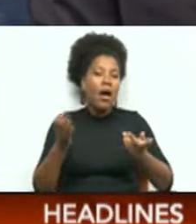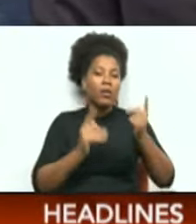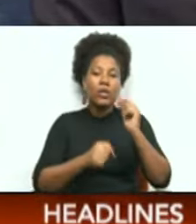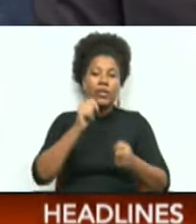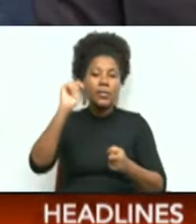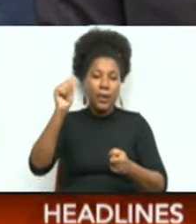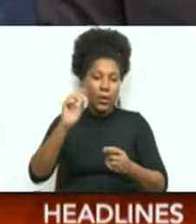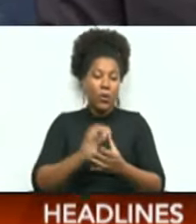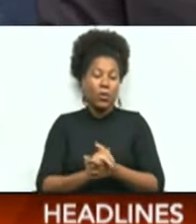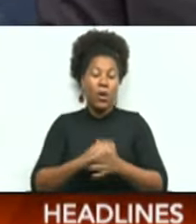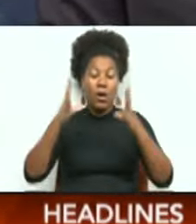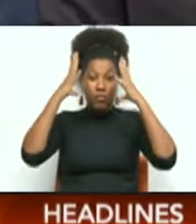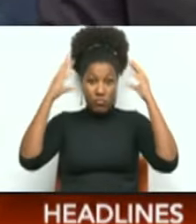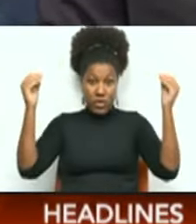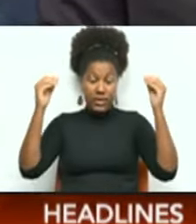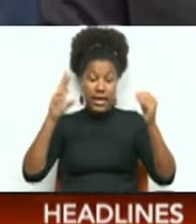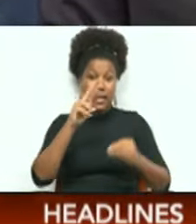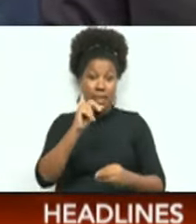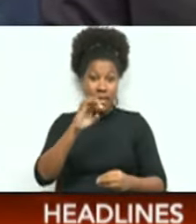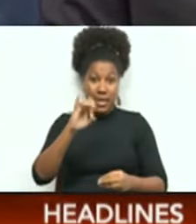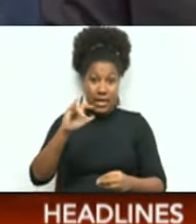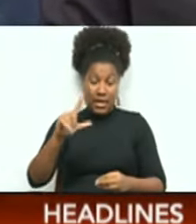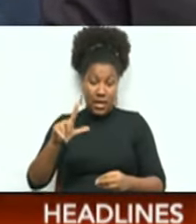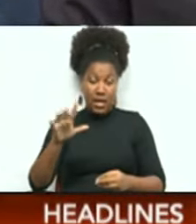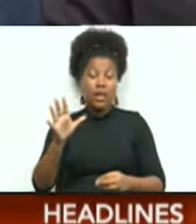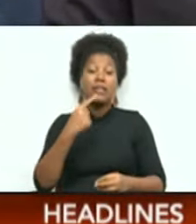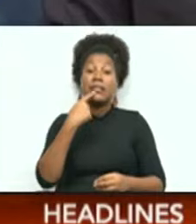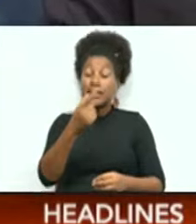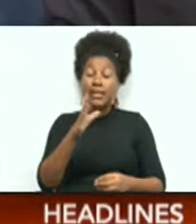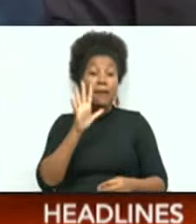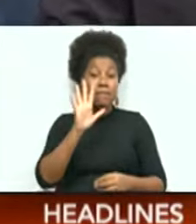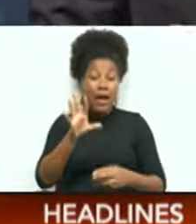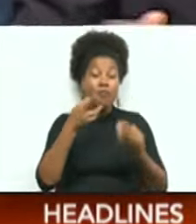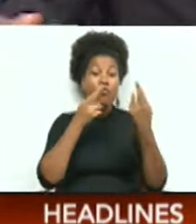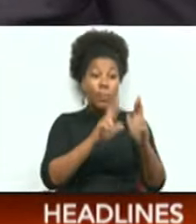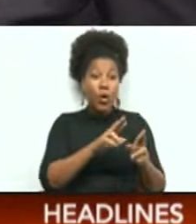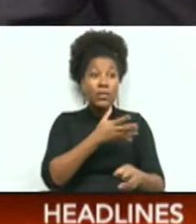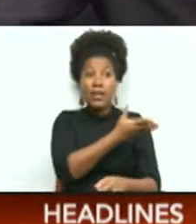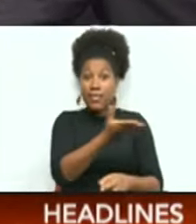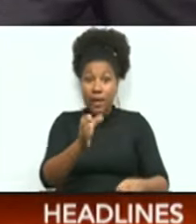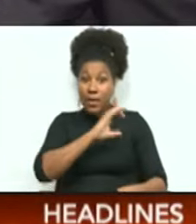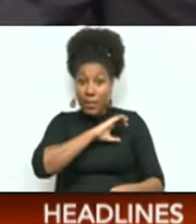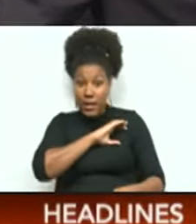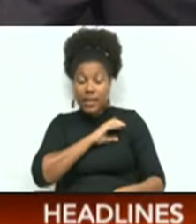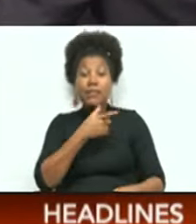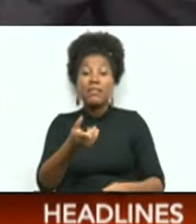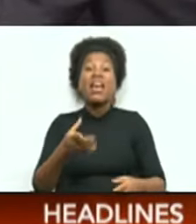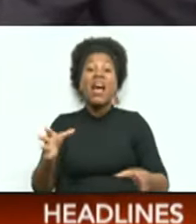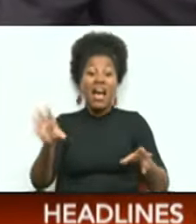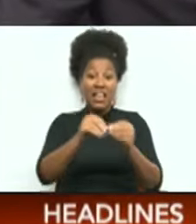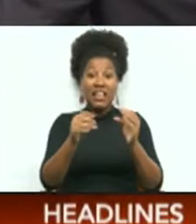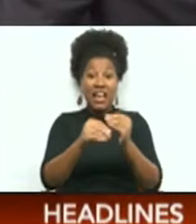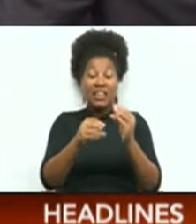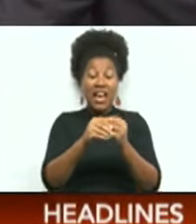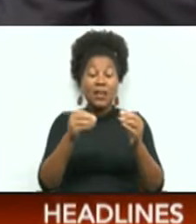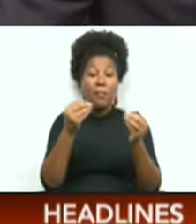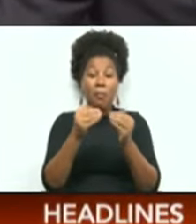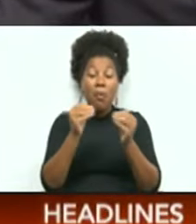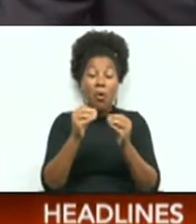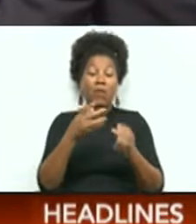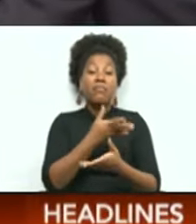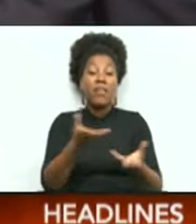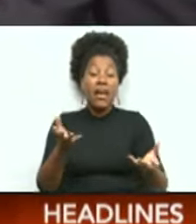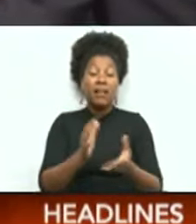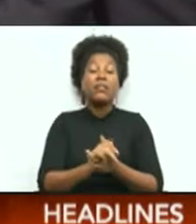President Nielsen confirms there are five reports currently before the fraud squad as they are currently compiling more cases. But as K. Marie Fletcher tells